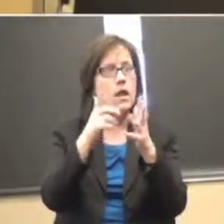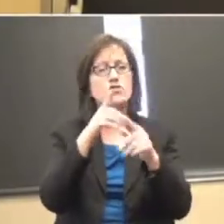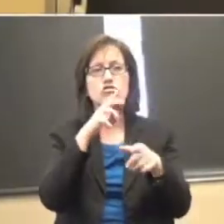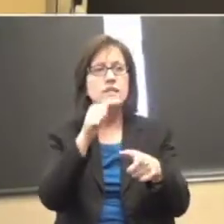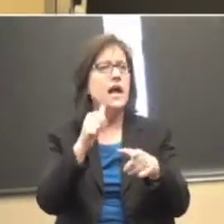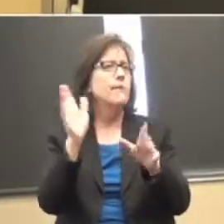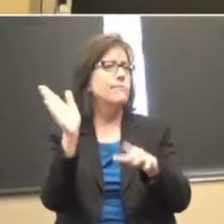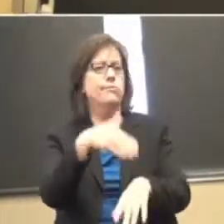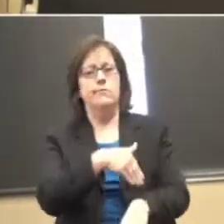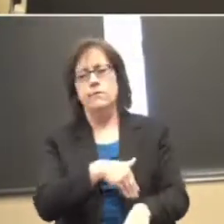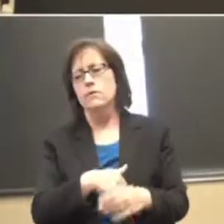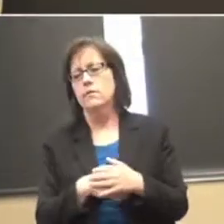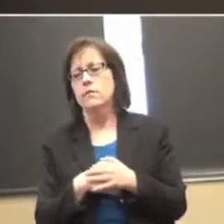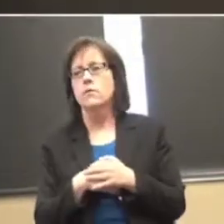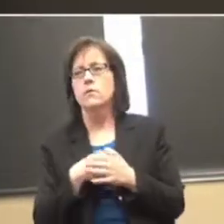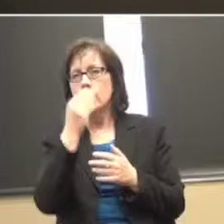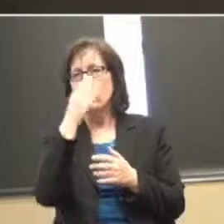get 35.